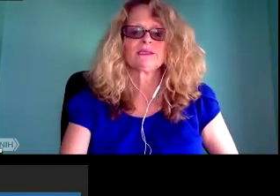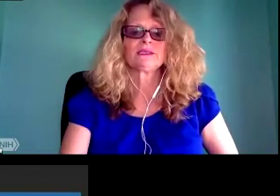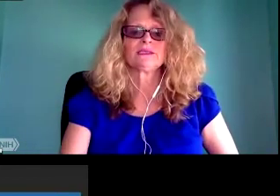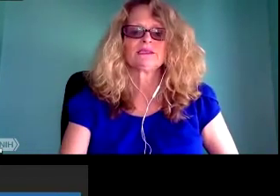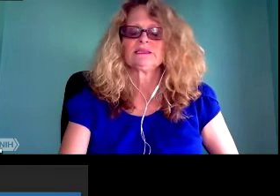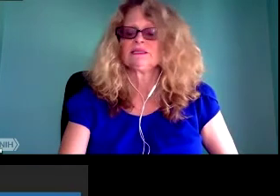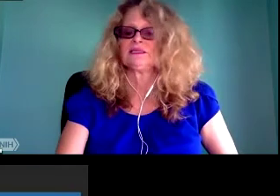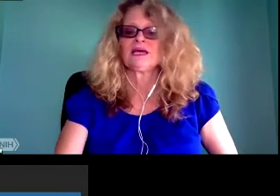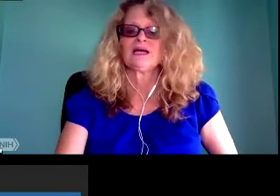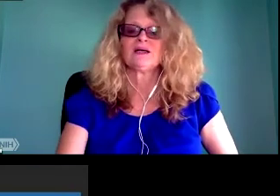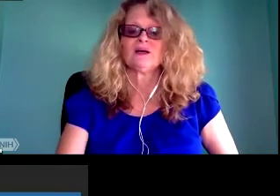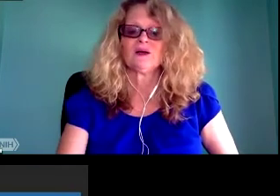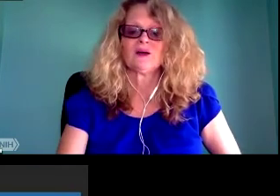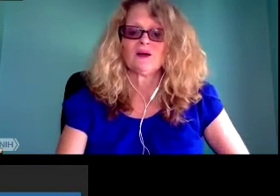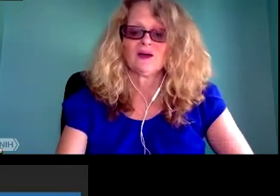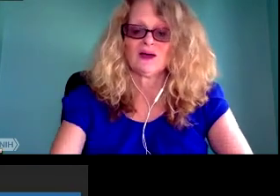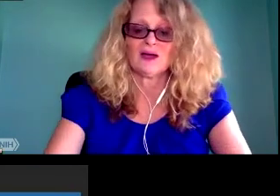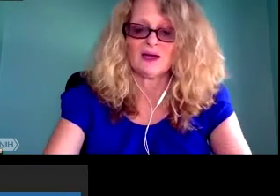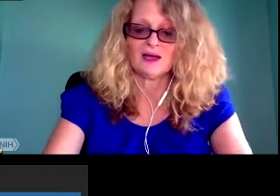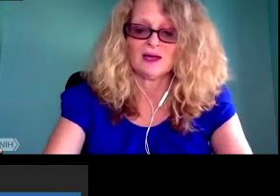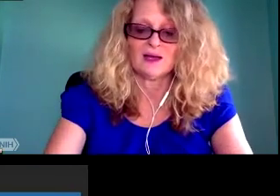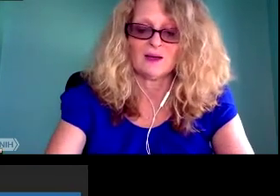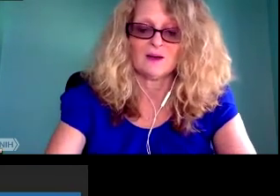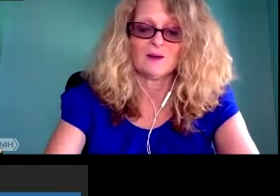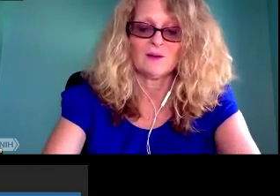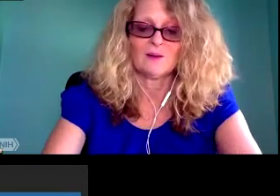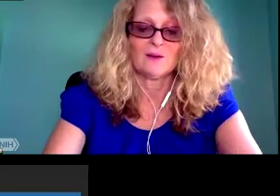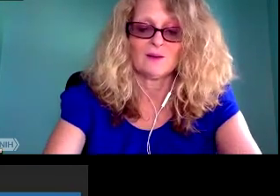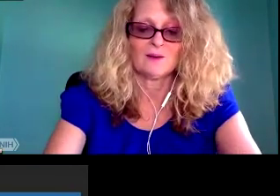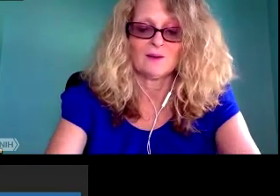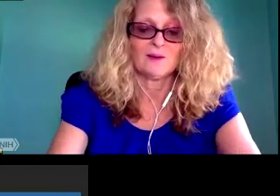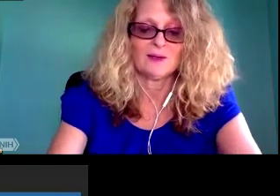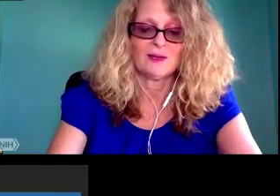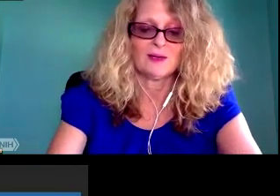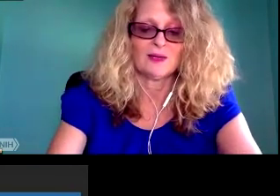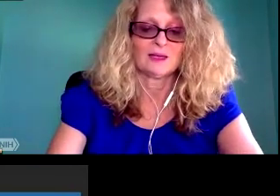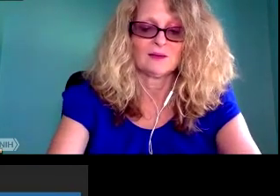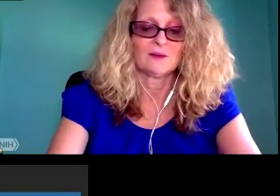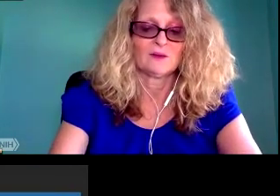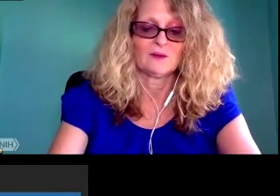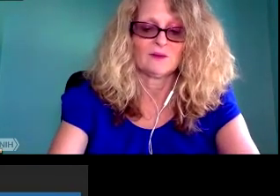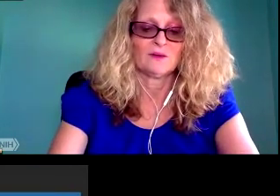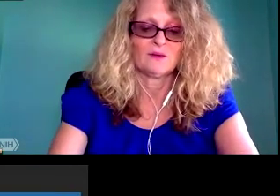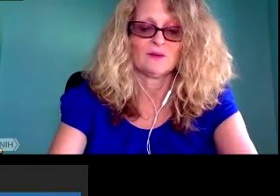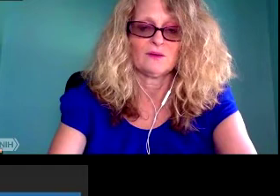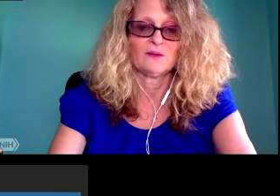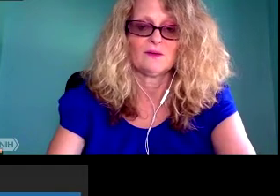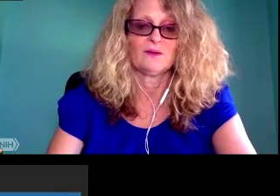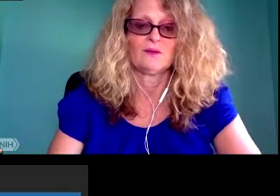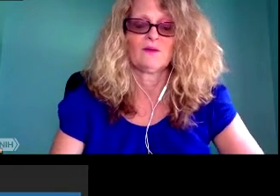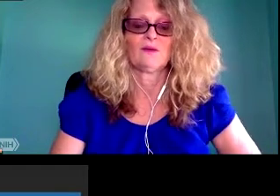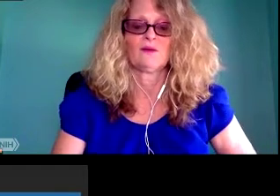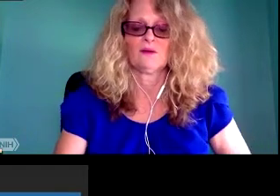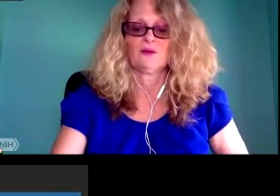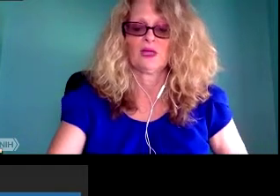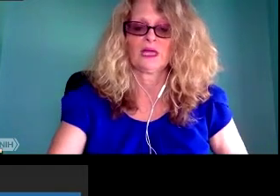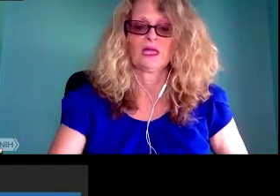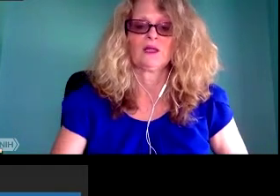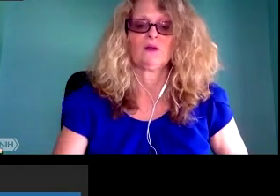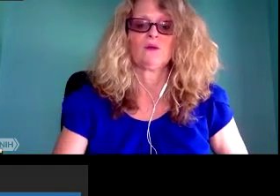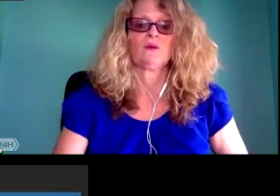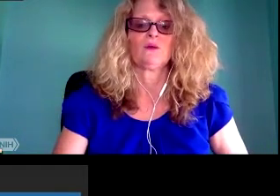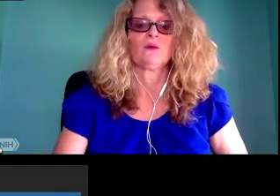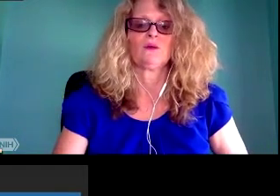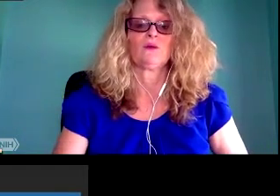in this field and who I think would be tremendous resource for you as well. What I'm going to